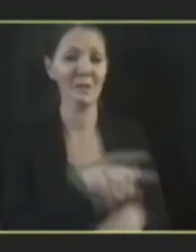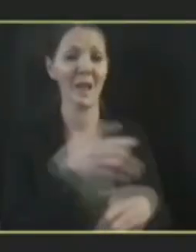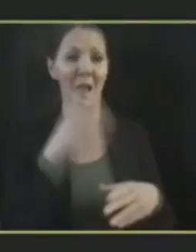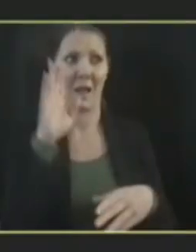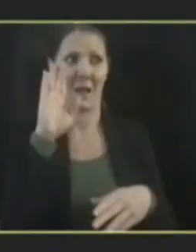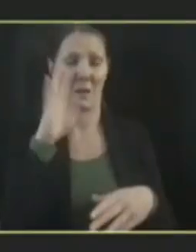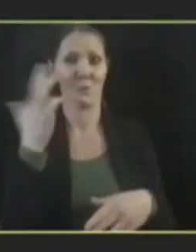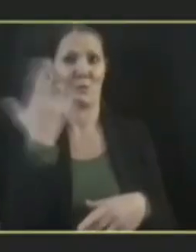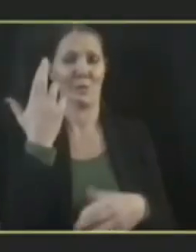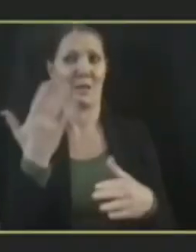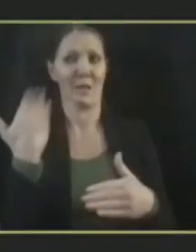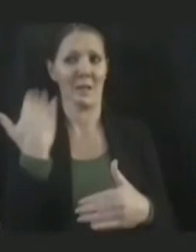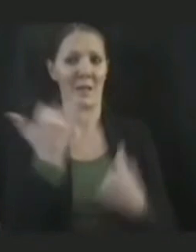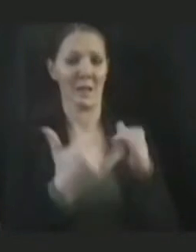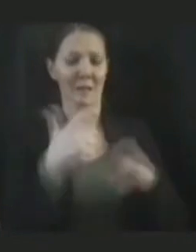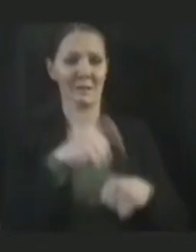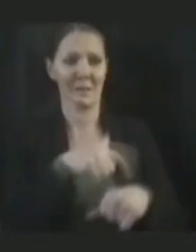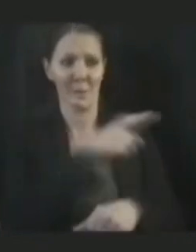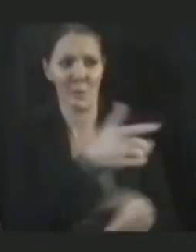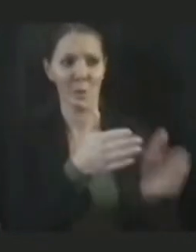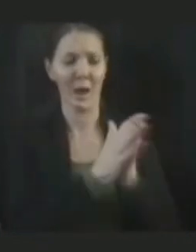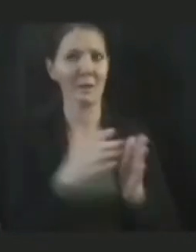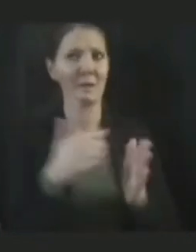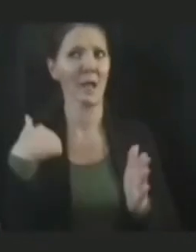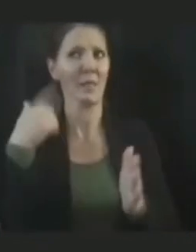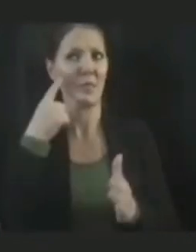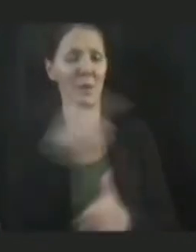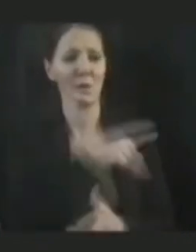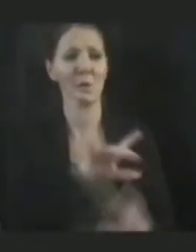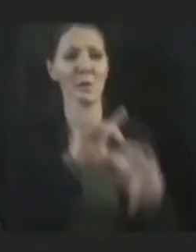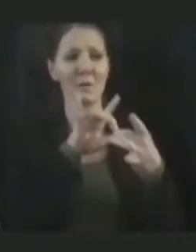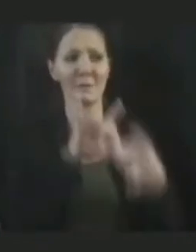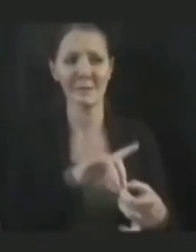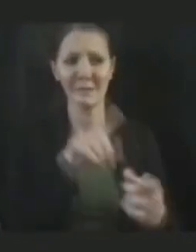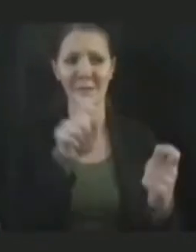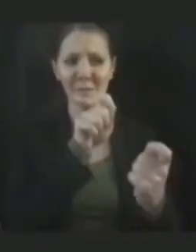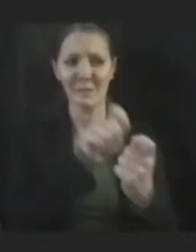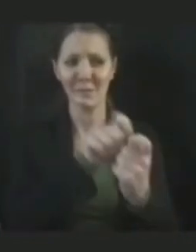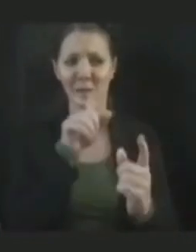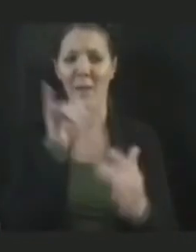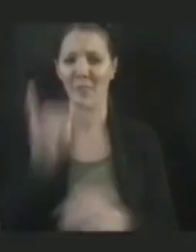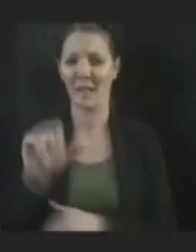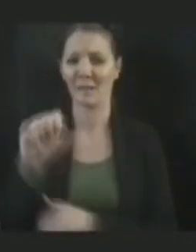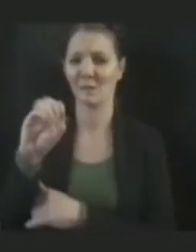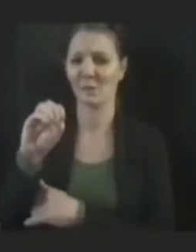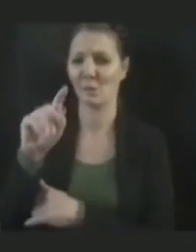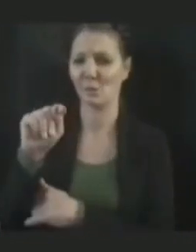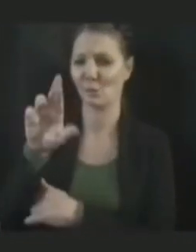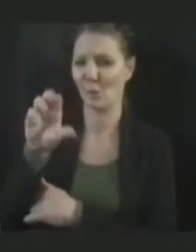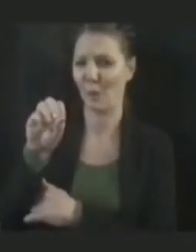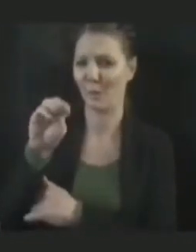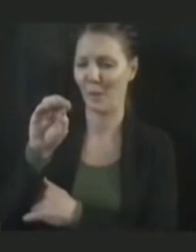asked it that you might have been asking specifically about Sotrovimab. So this is the specific